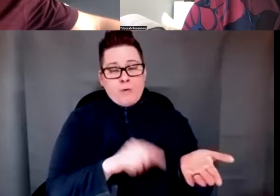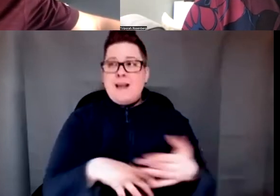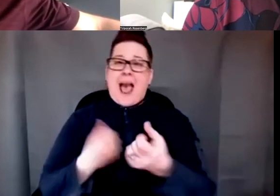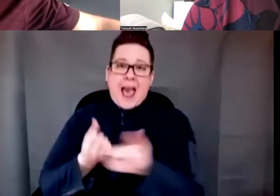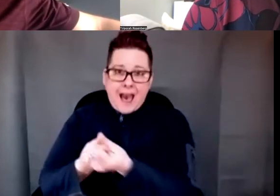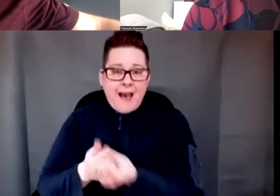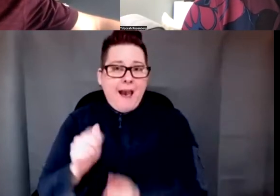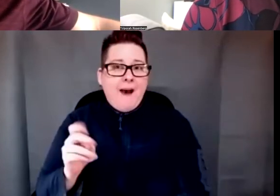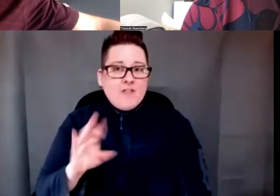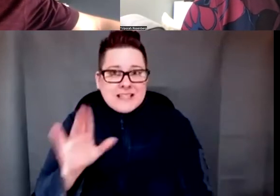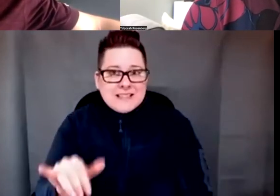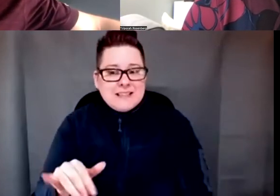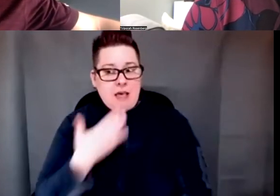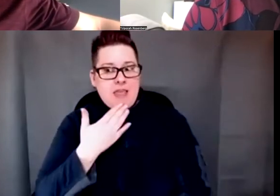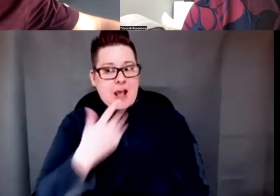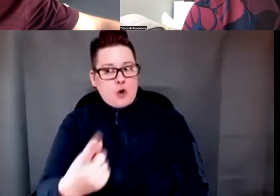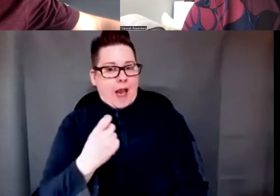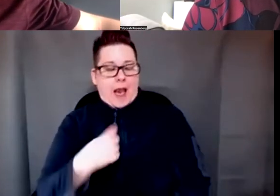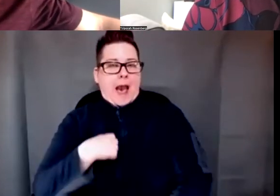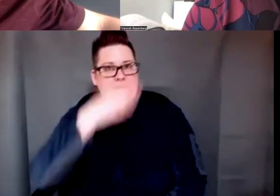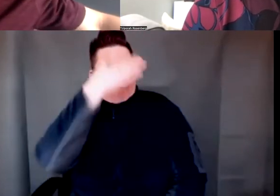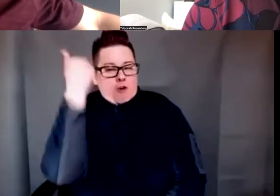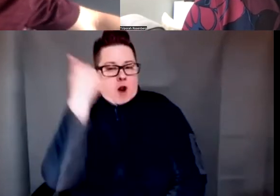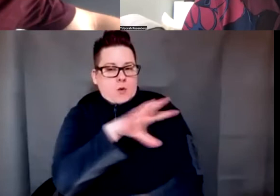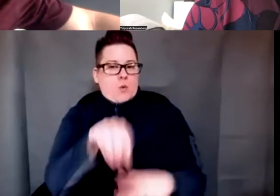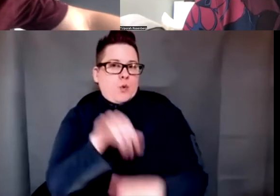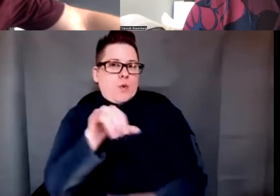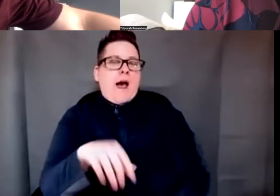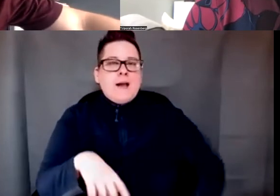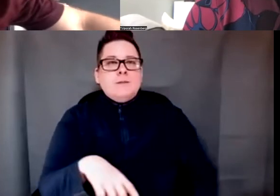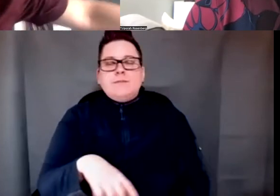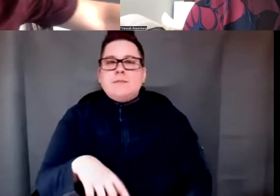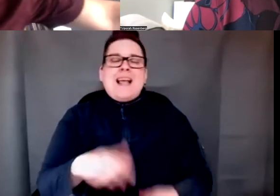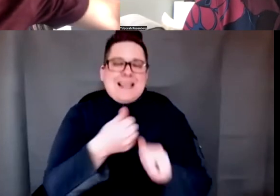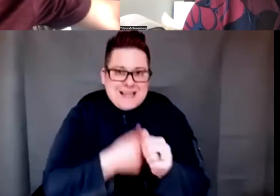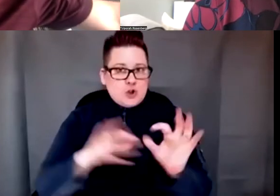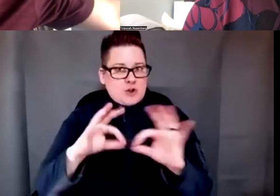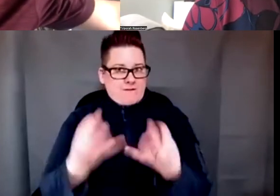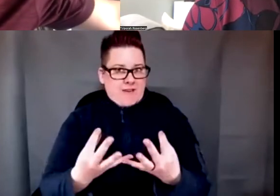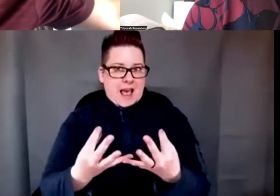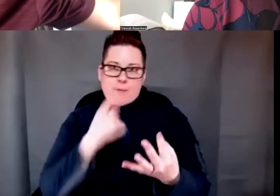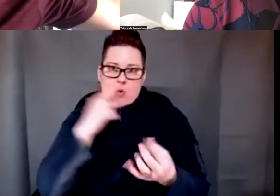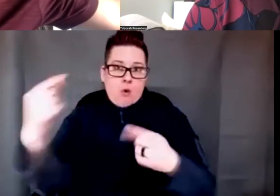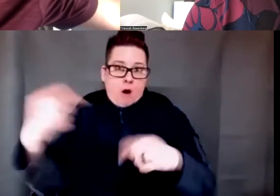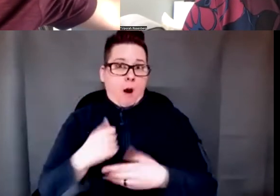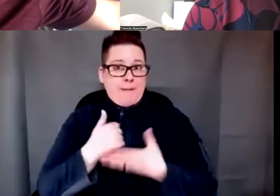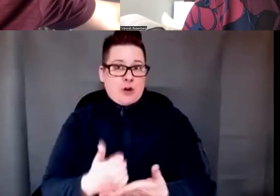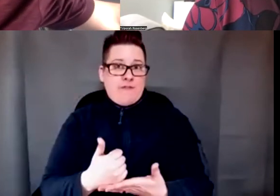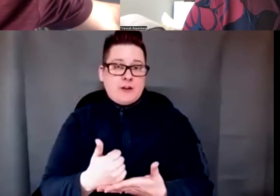component, and thank you for that question because I didn't go through that in much detail. So every family that comes into intervention is